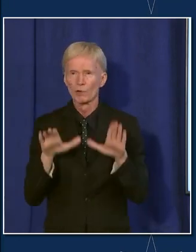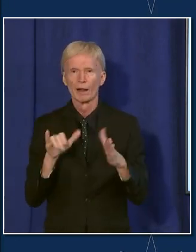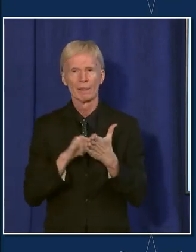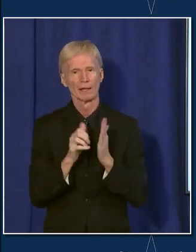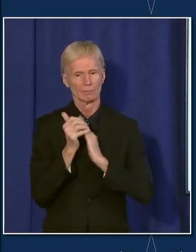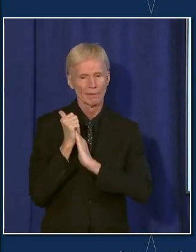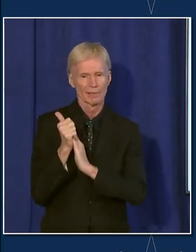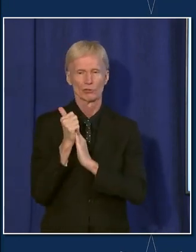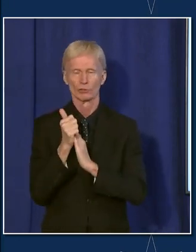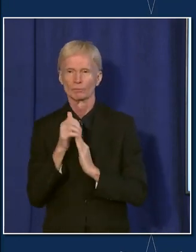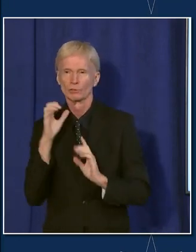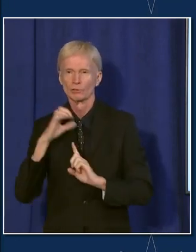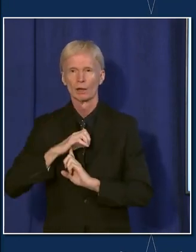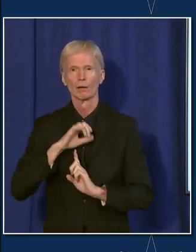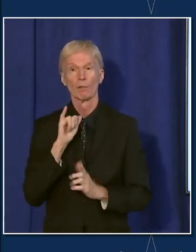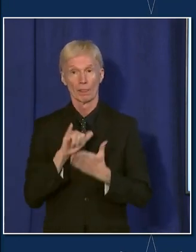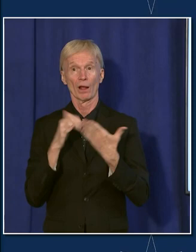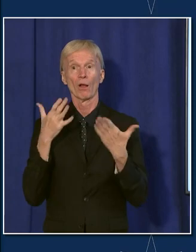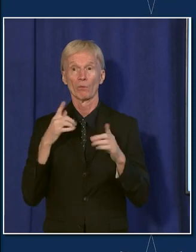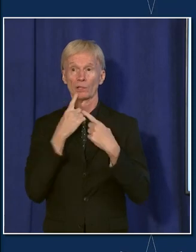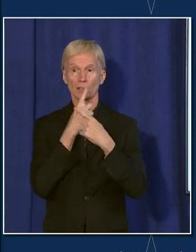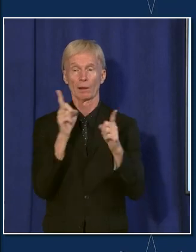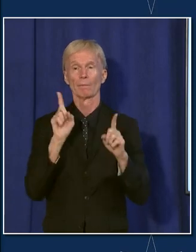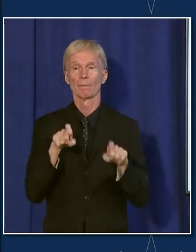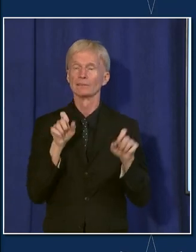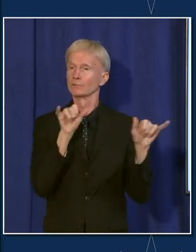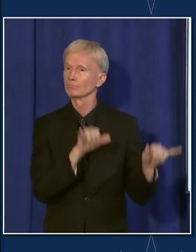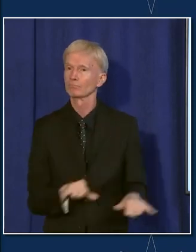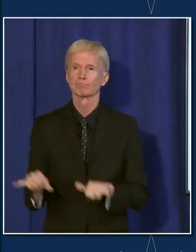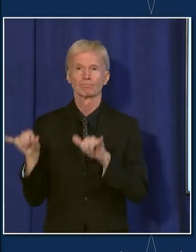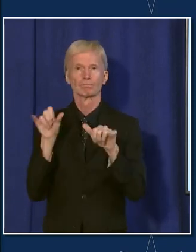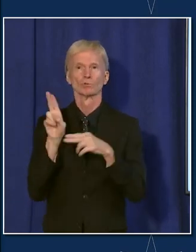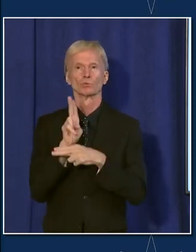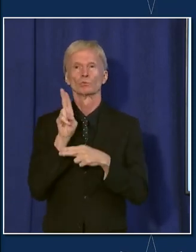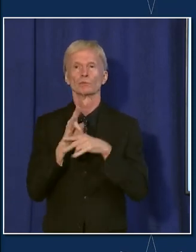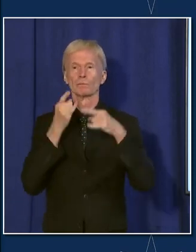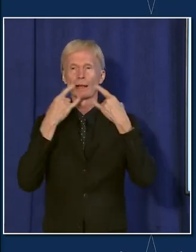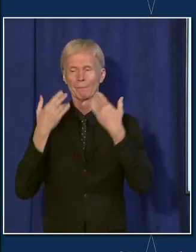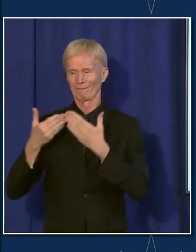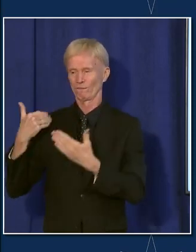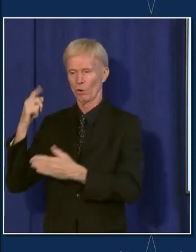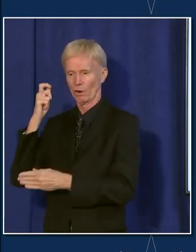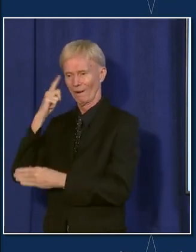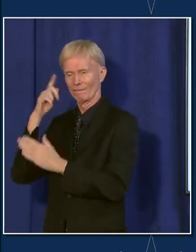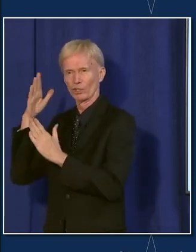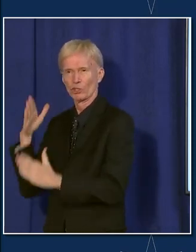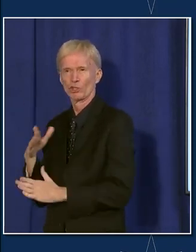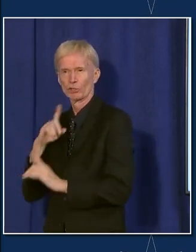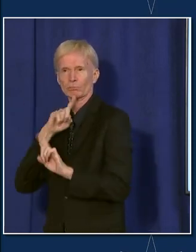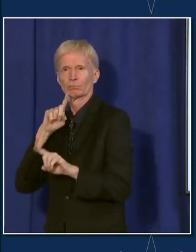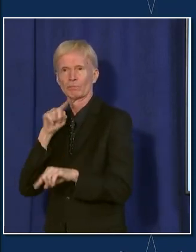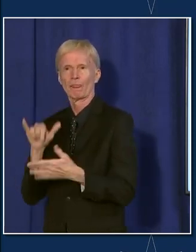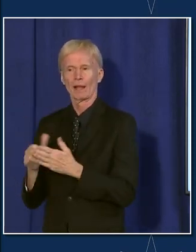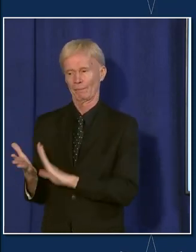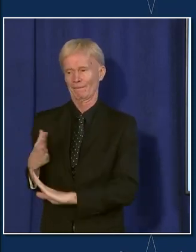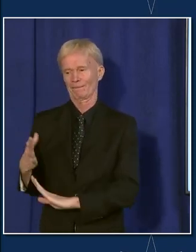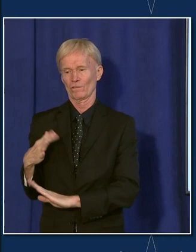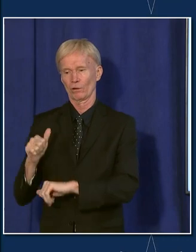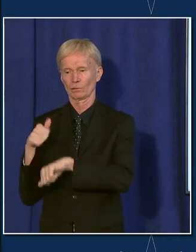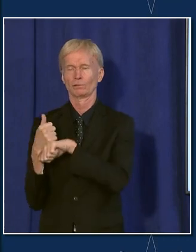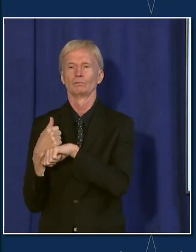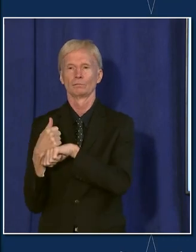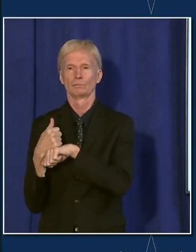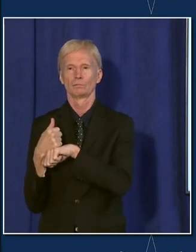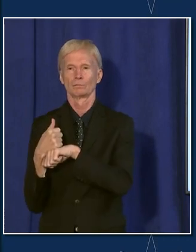leadership on there. They'd already announced universal masking even before the CDC or the governor, you know, made that recommendation or put that in